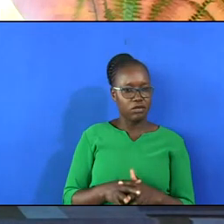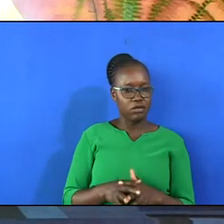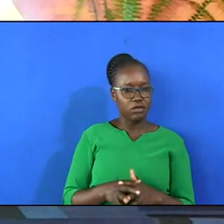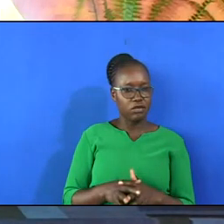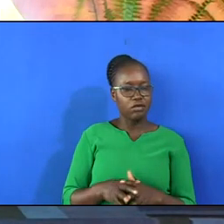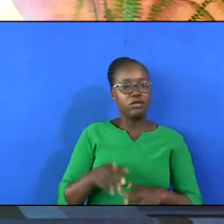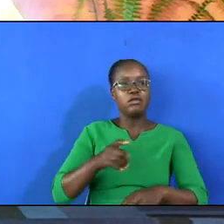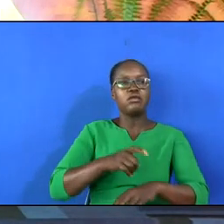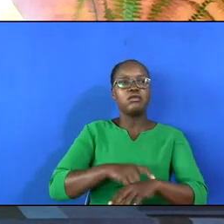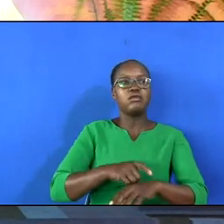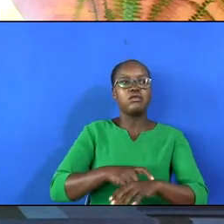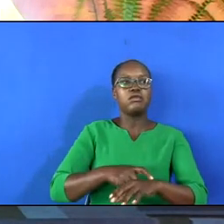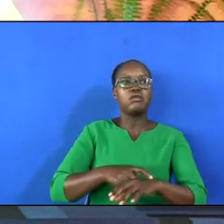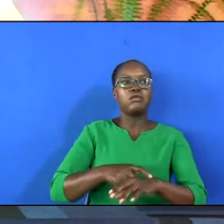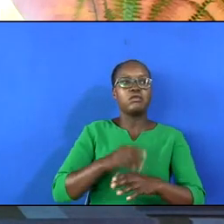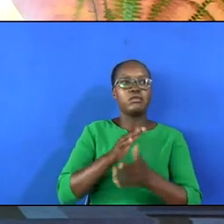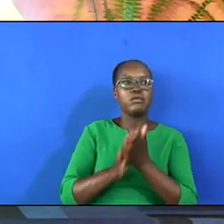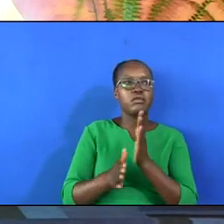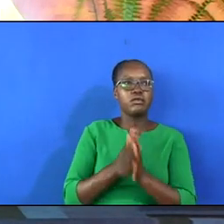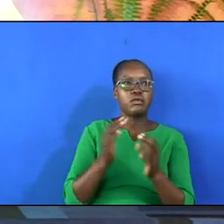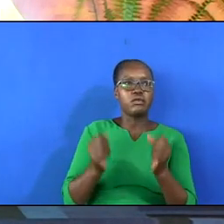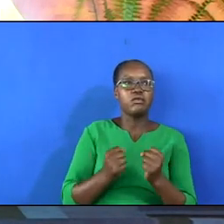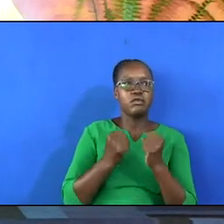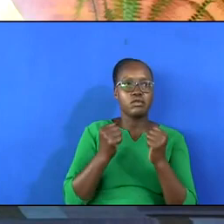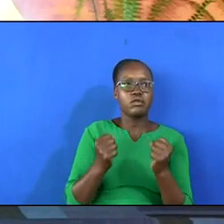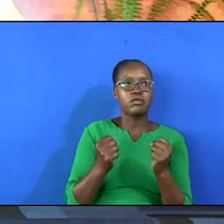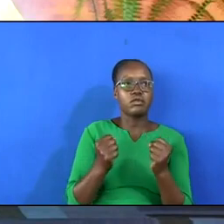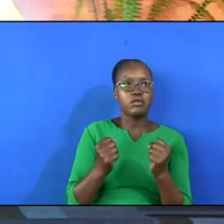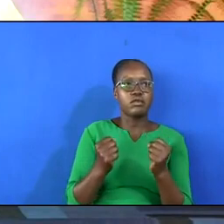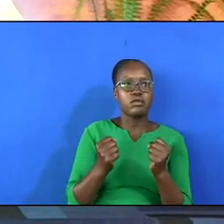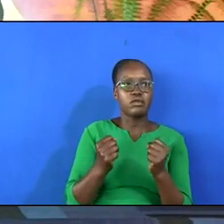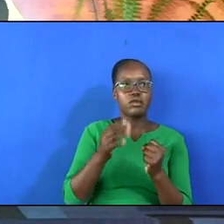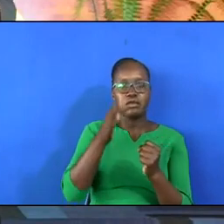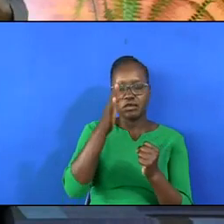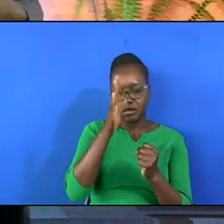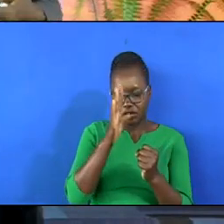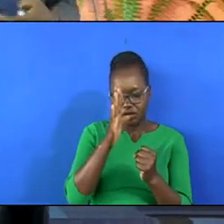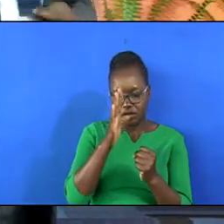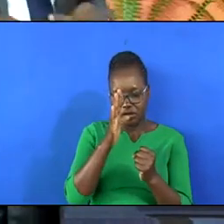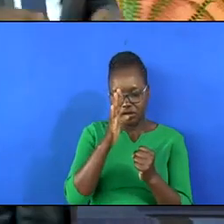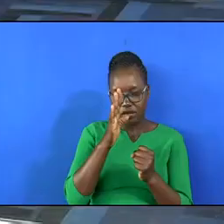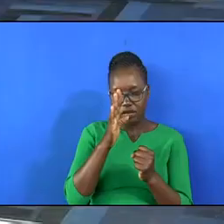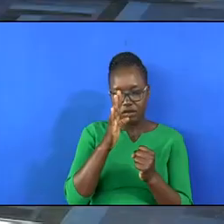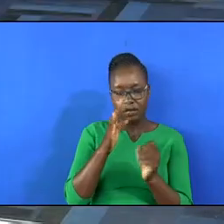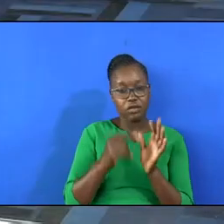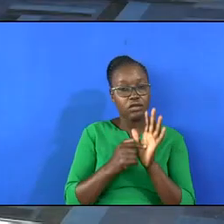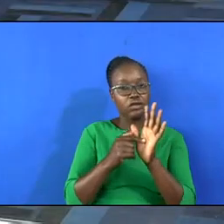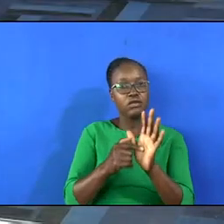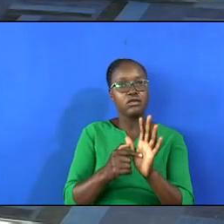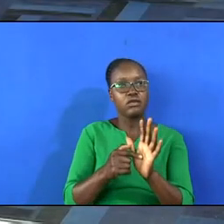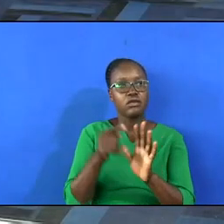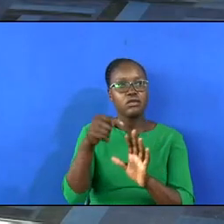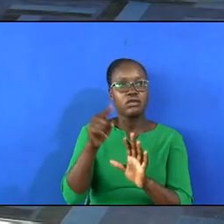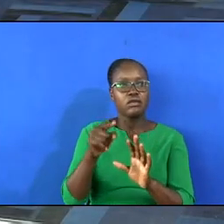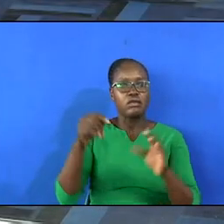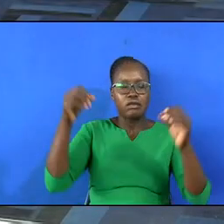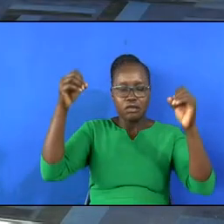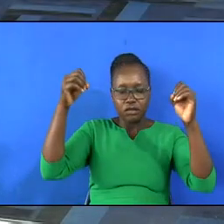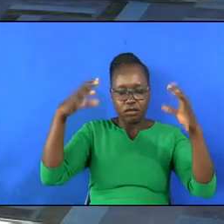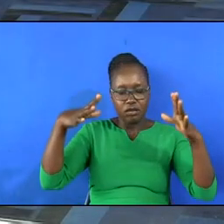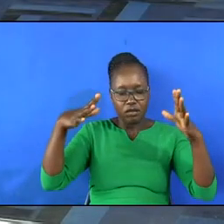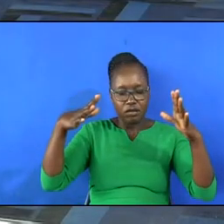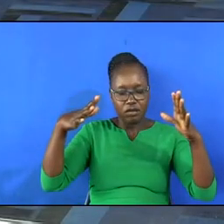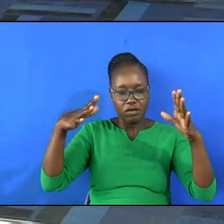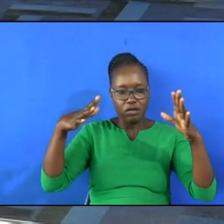When we were without strength, God manifested himself clearly,